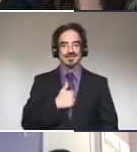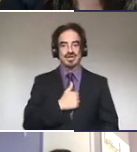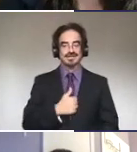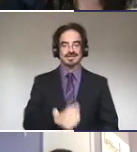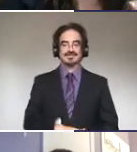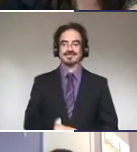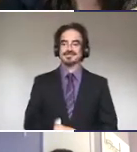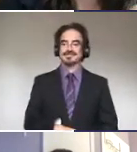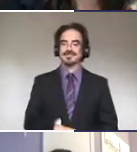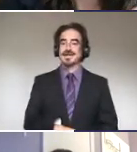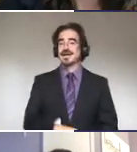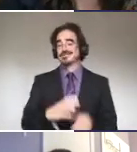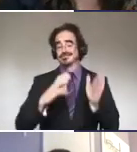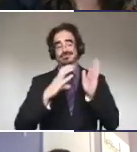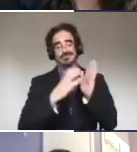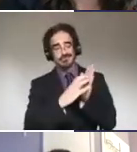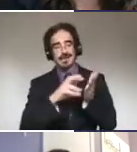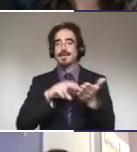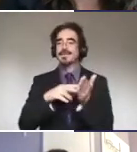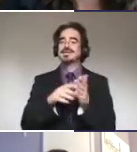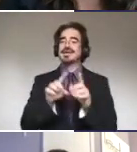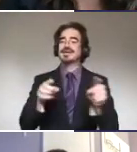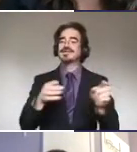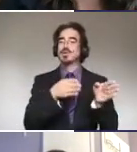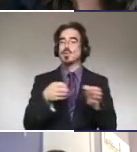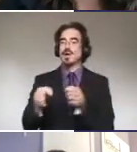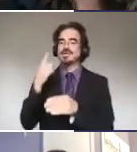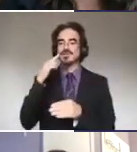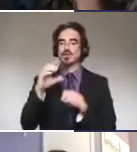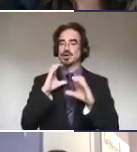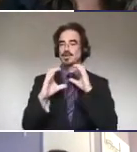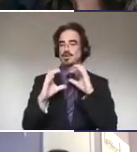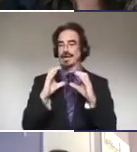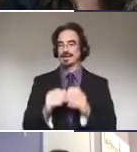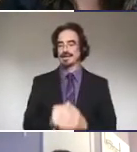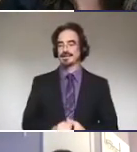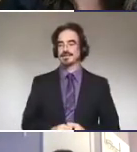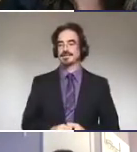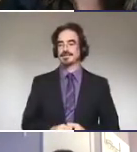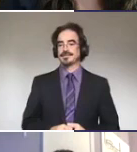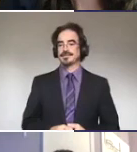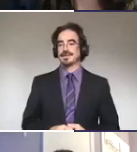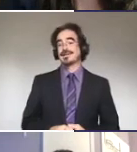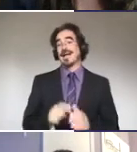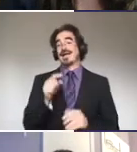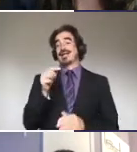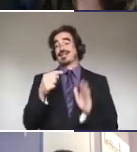basically opens the door for different ways of communicating. And that is the way that it should be.